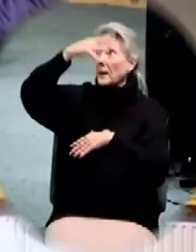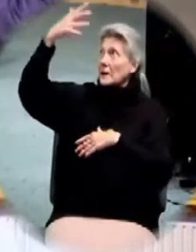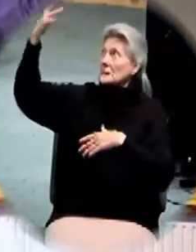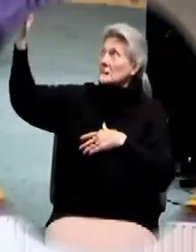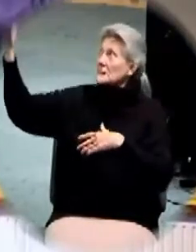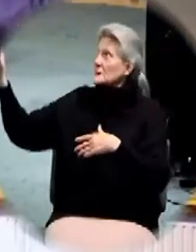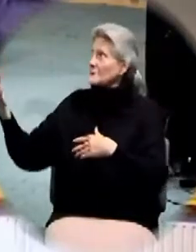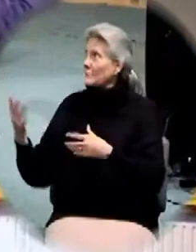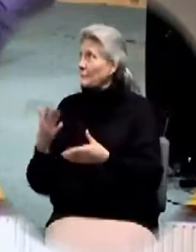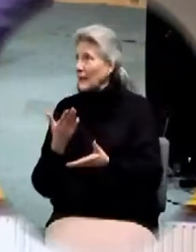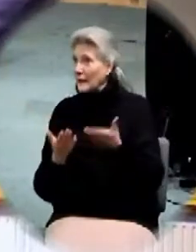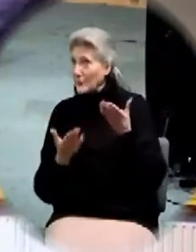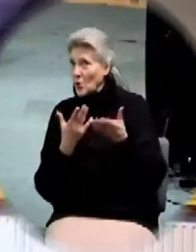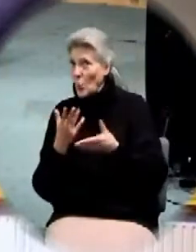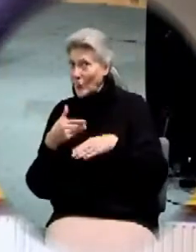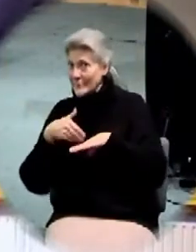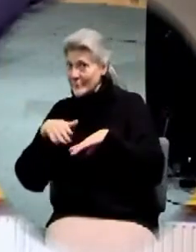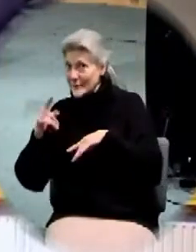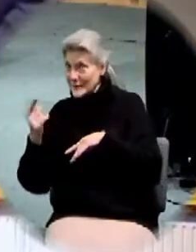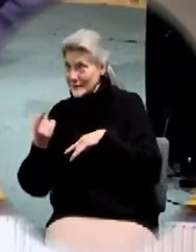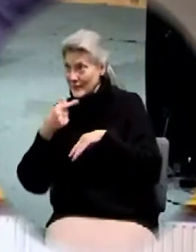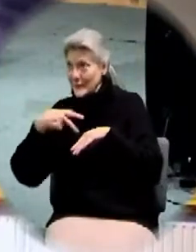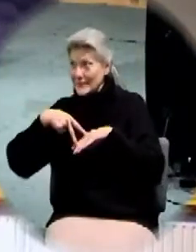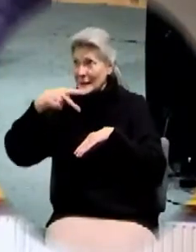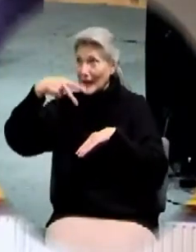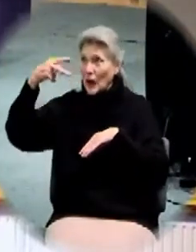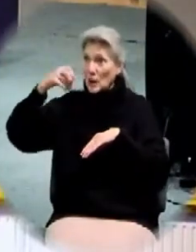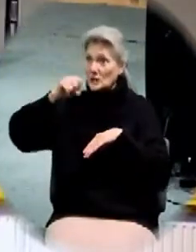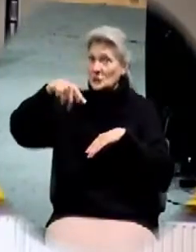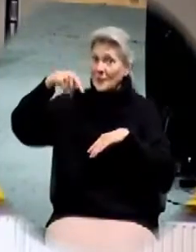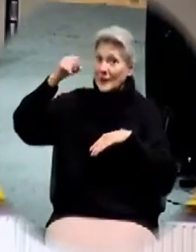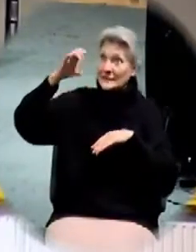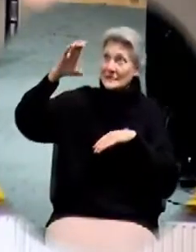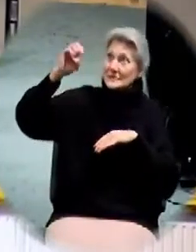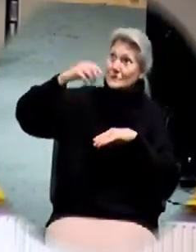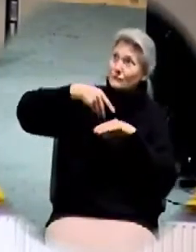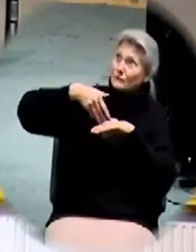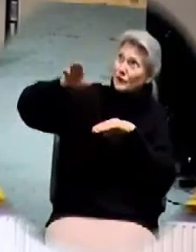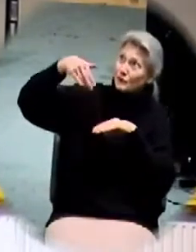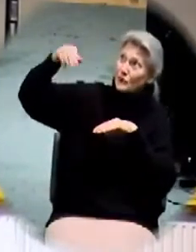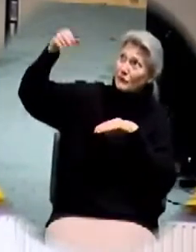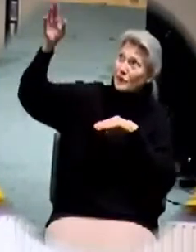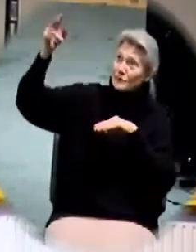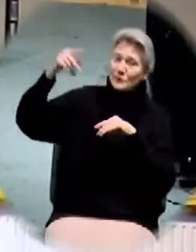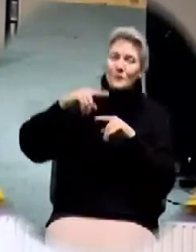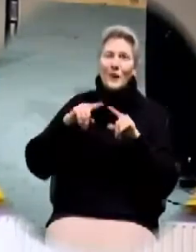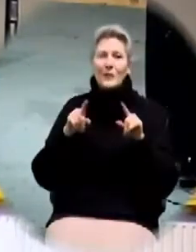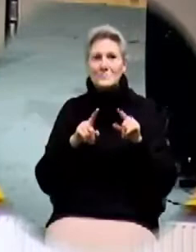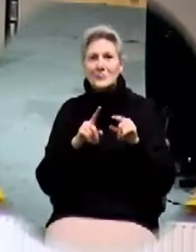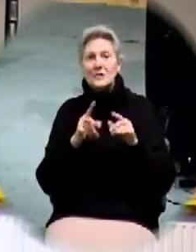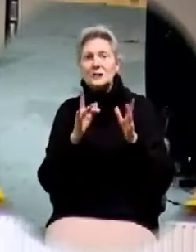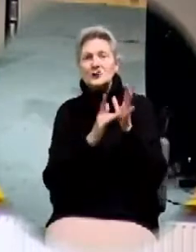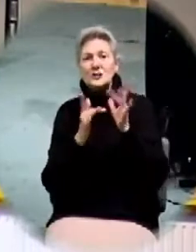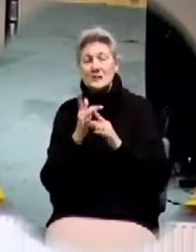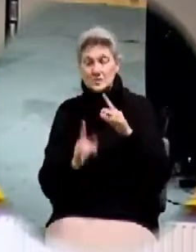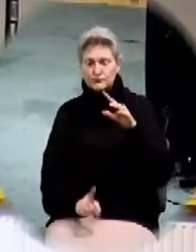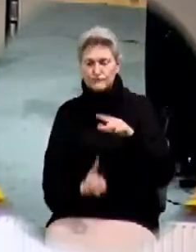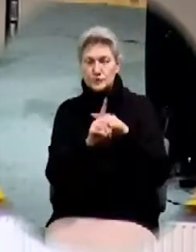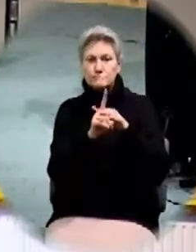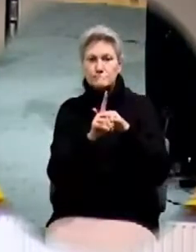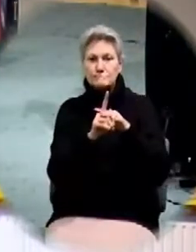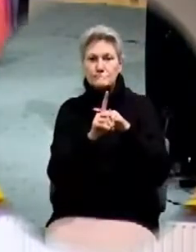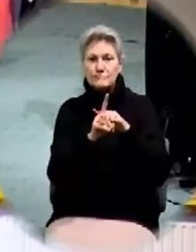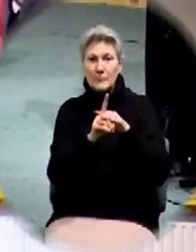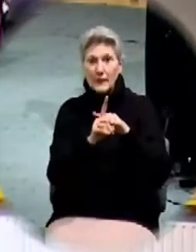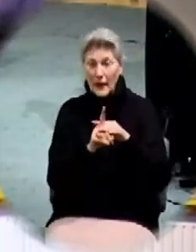but Jesus comes on the scene he blows everybody's mind and if you are honest with yourself and